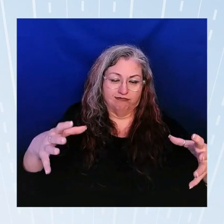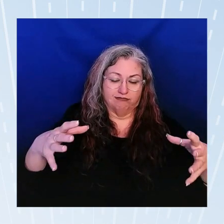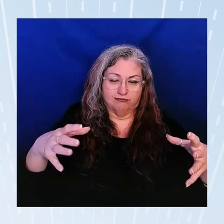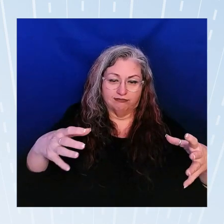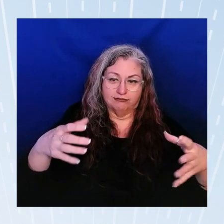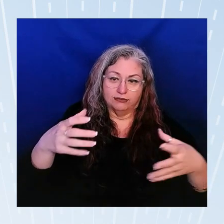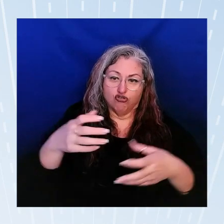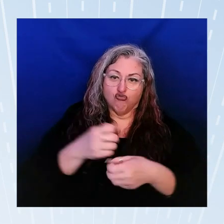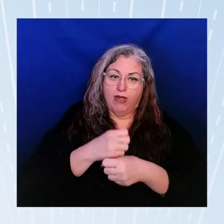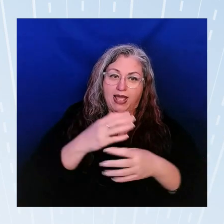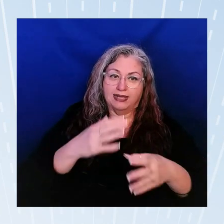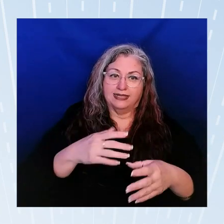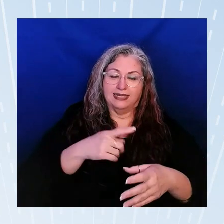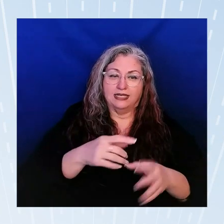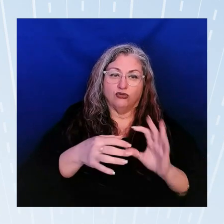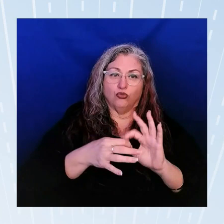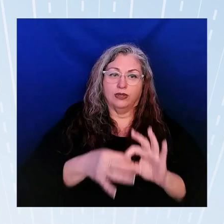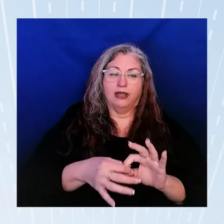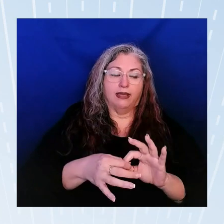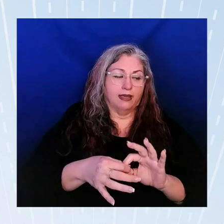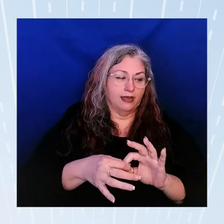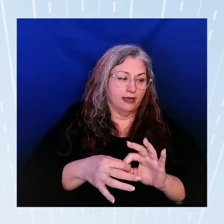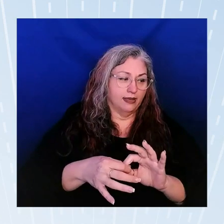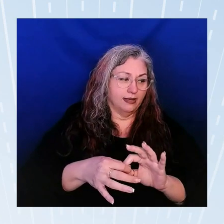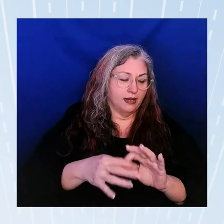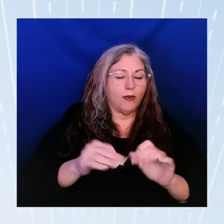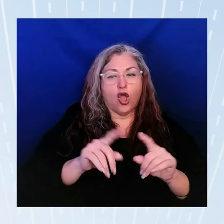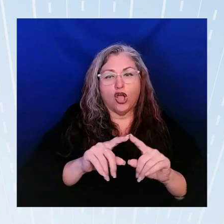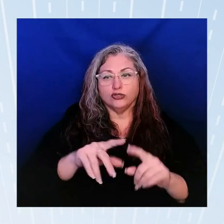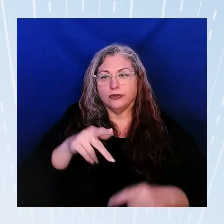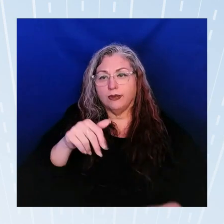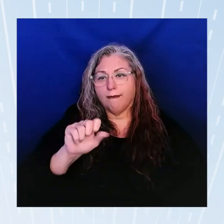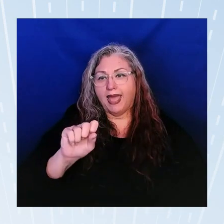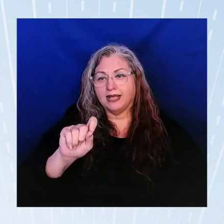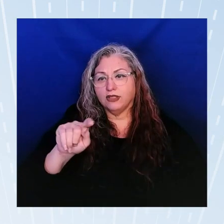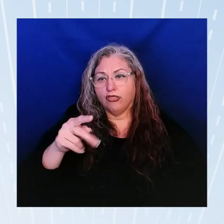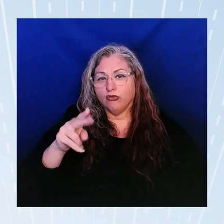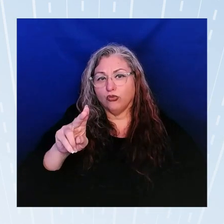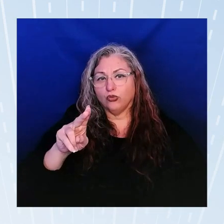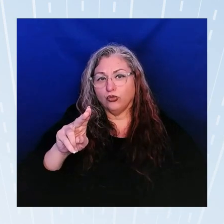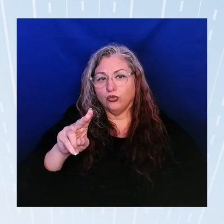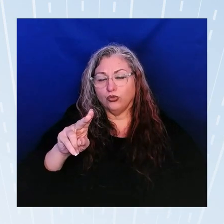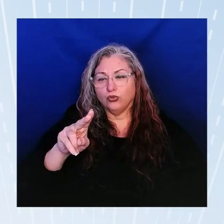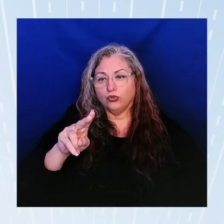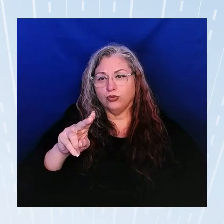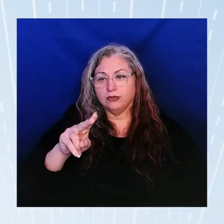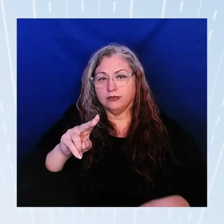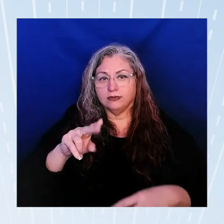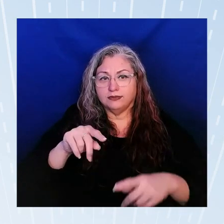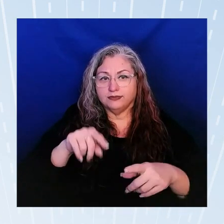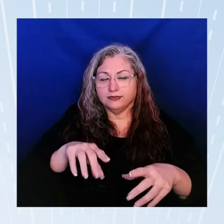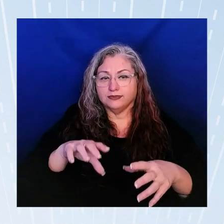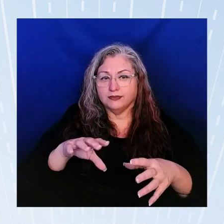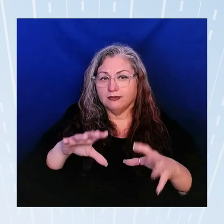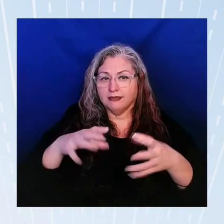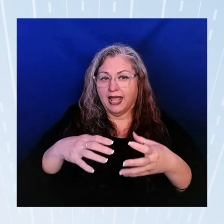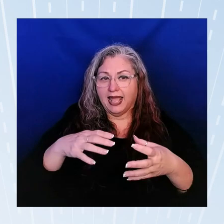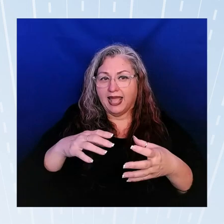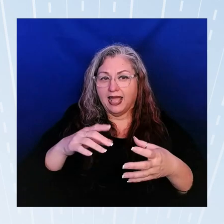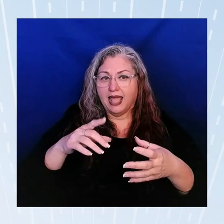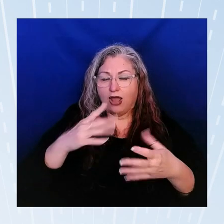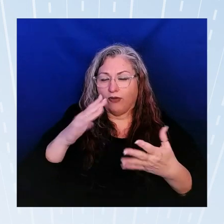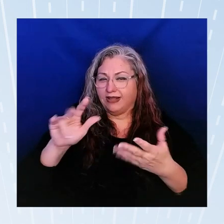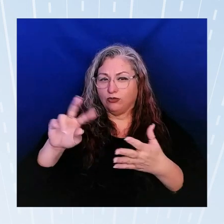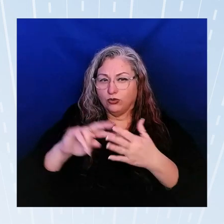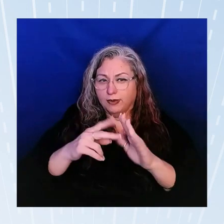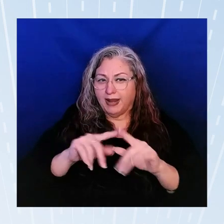as it relates to but it's also a pass-through entity and then so i don't know if that's what you mean but but right now i don't